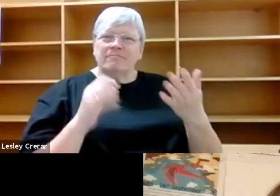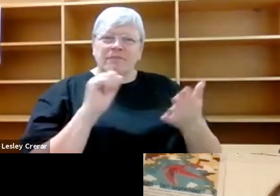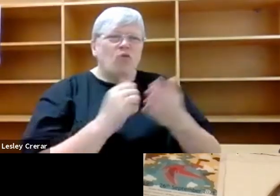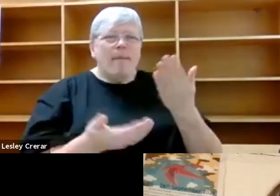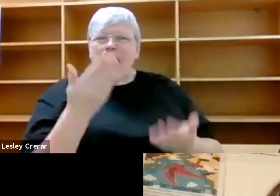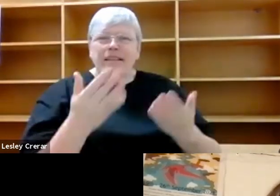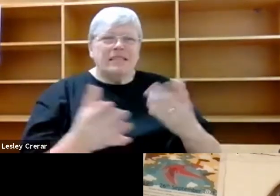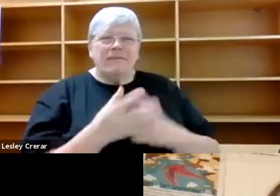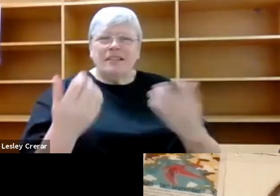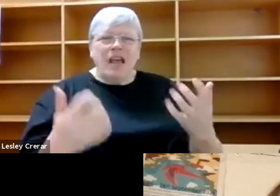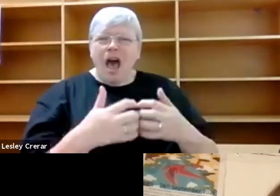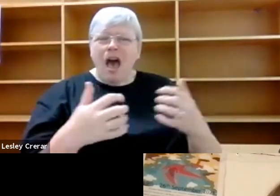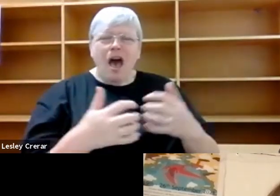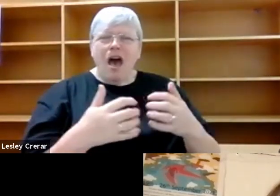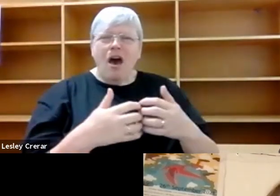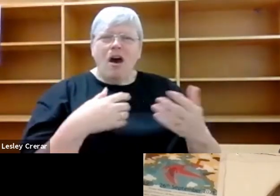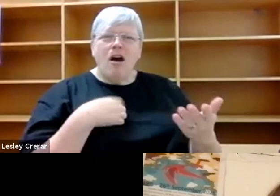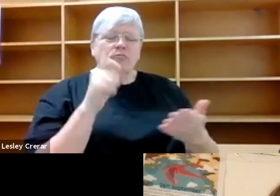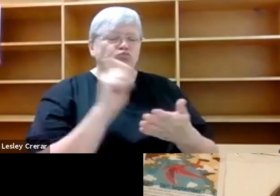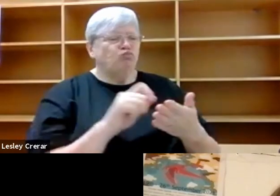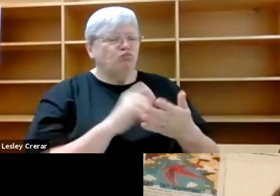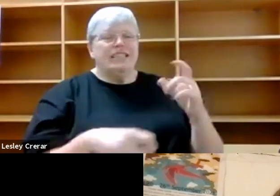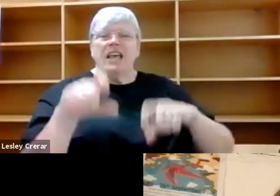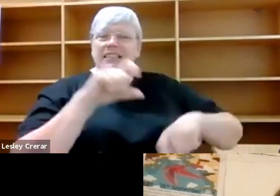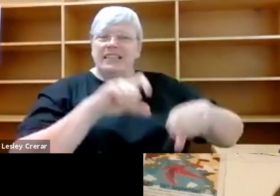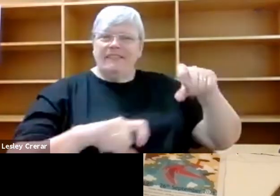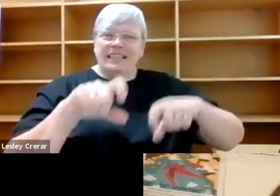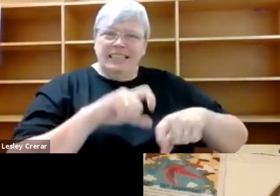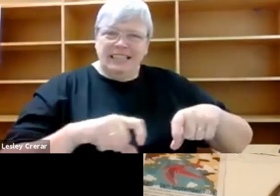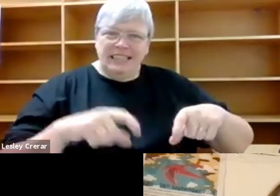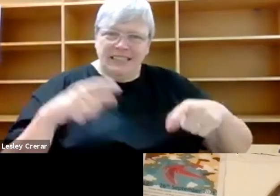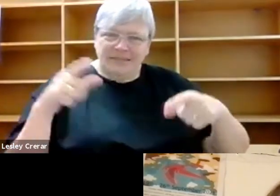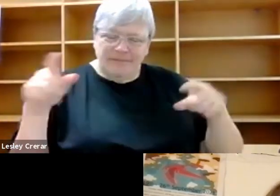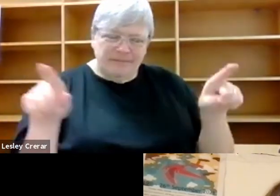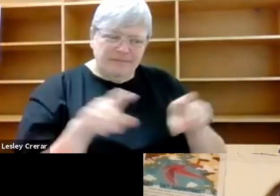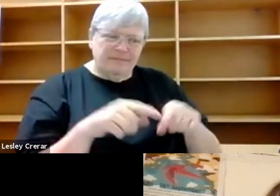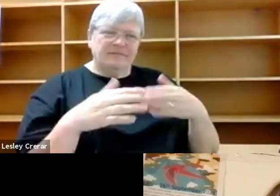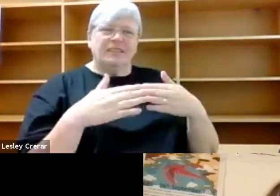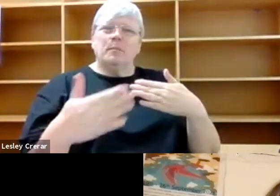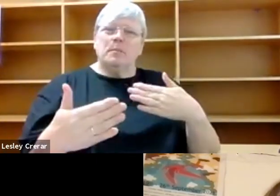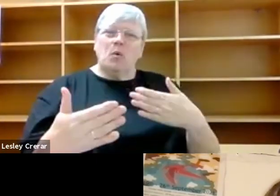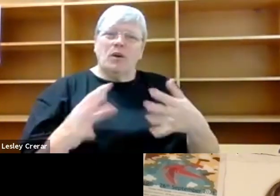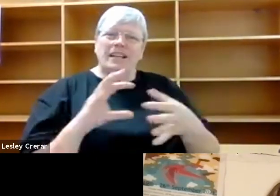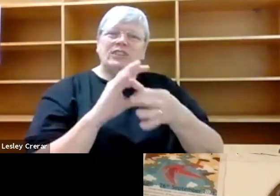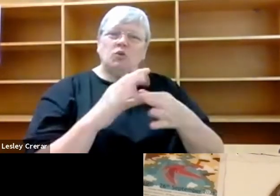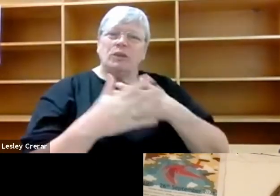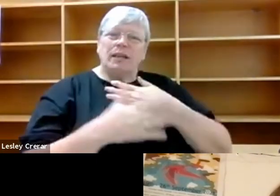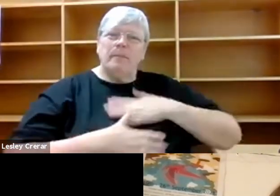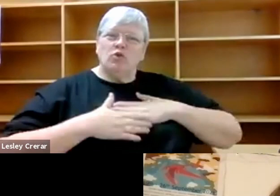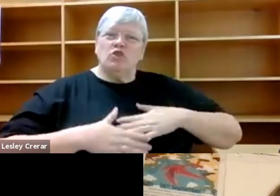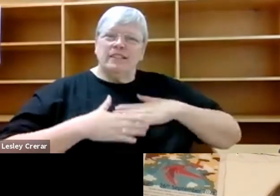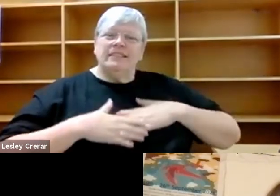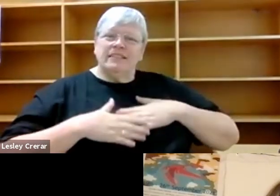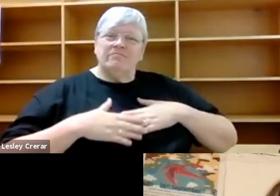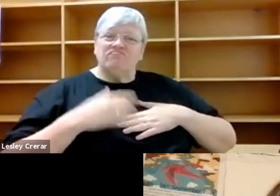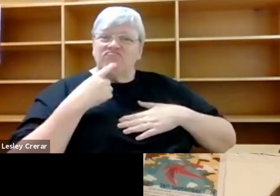documenting nature scientifically and documenting it more emotionally? And perhaps you could touch on the difference